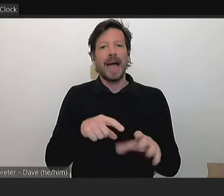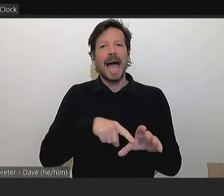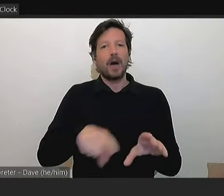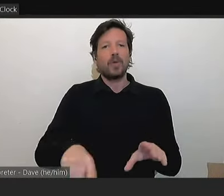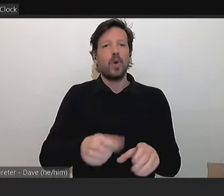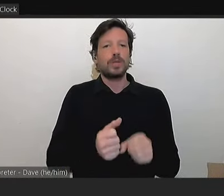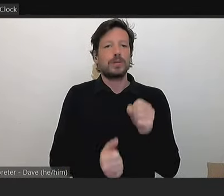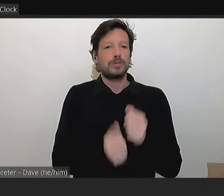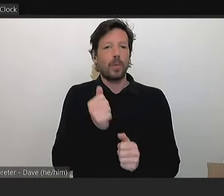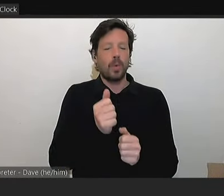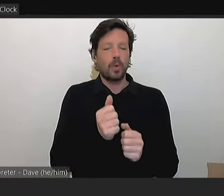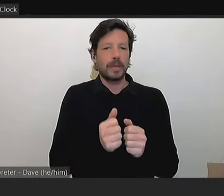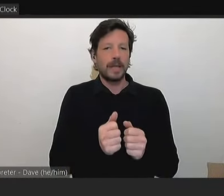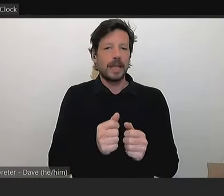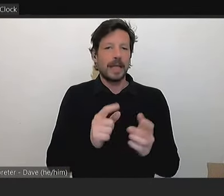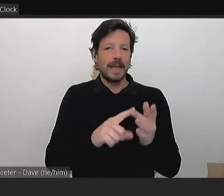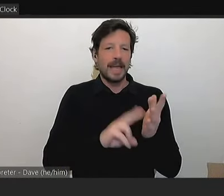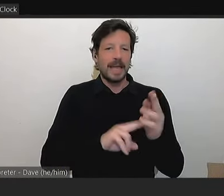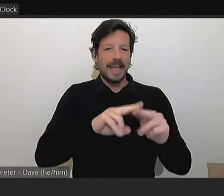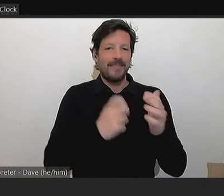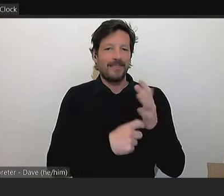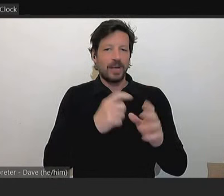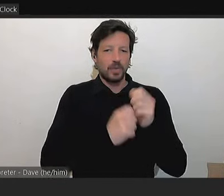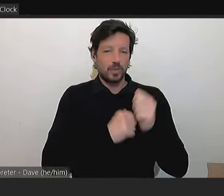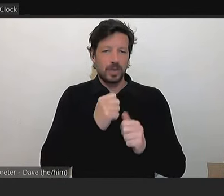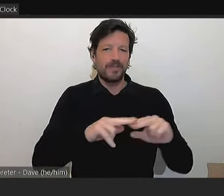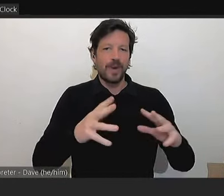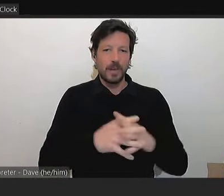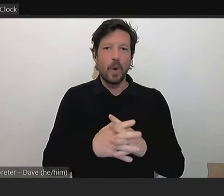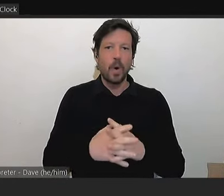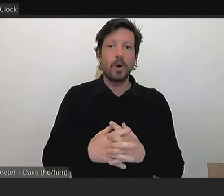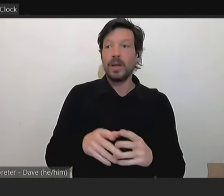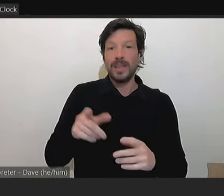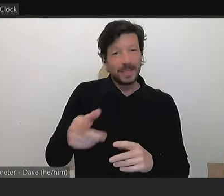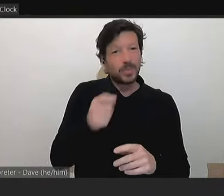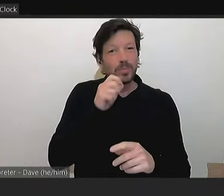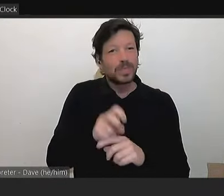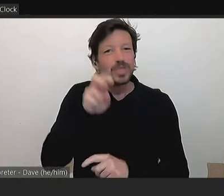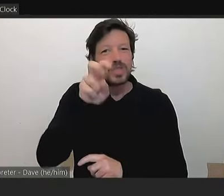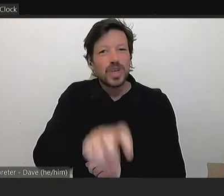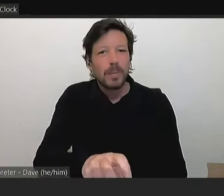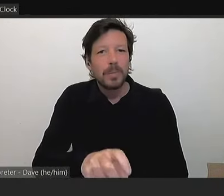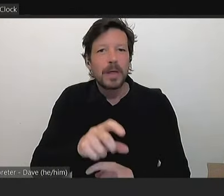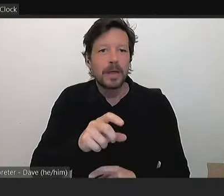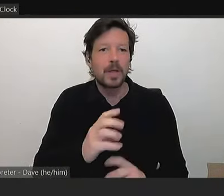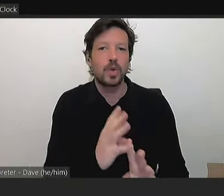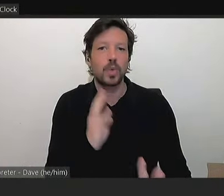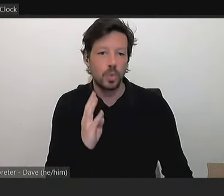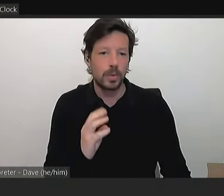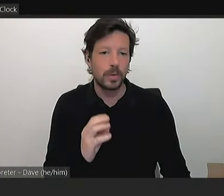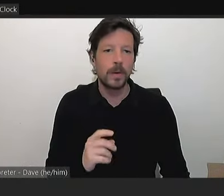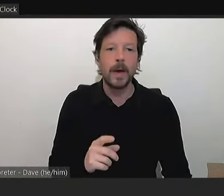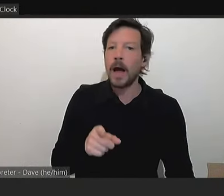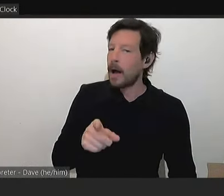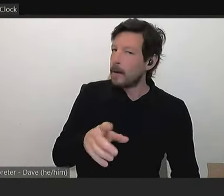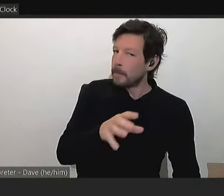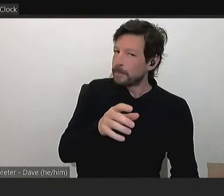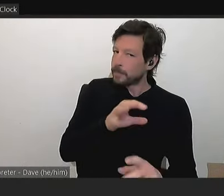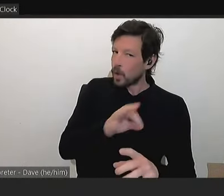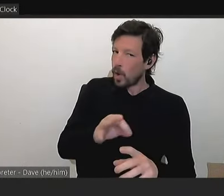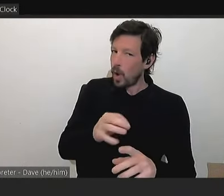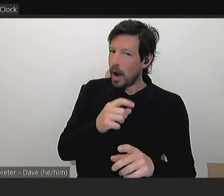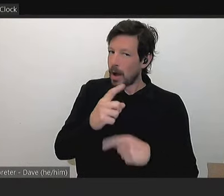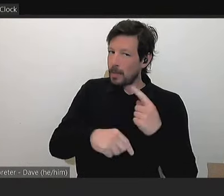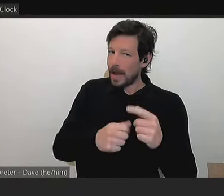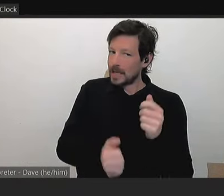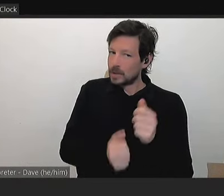supported. This will be jumping the queue on that. Can I just make it clear that this is not sports lighting? This is a